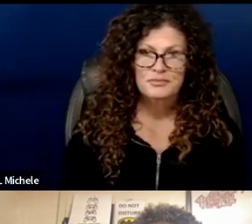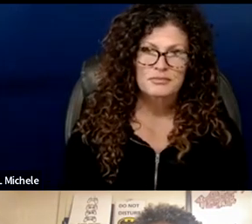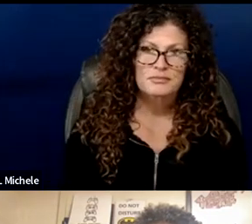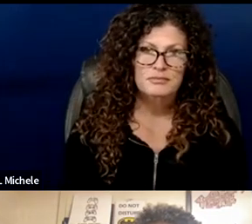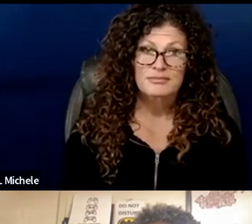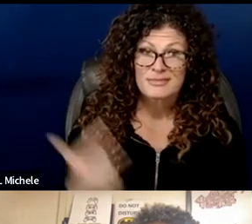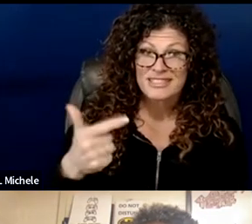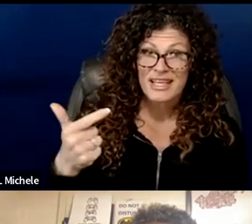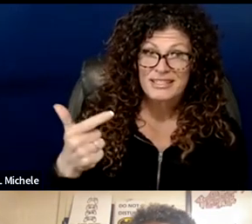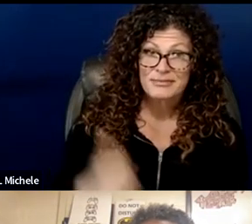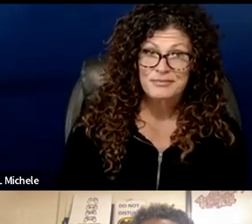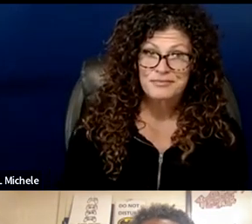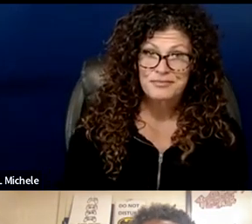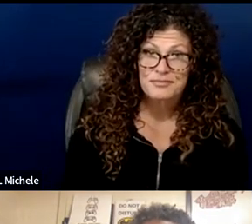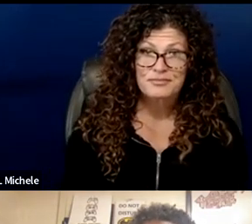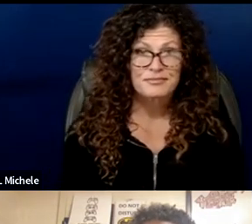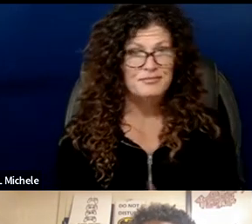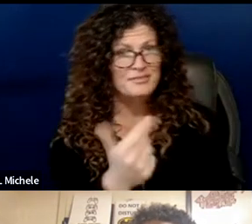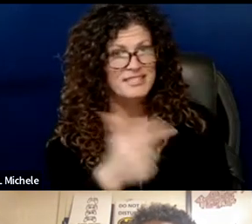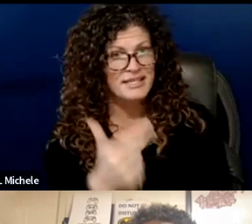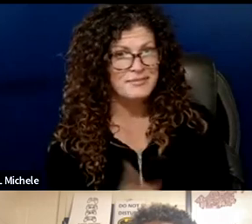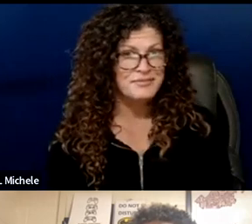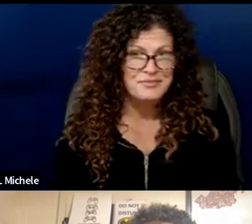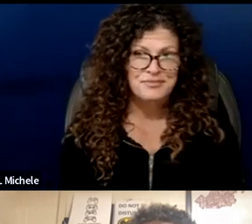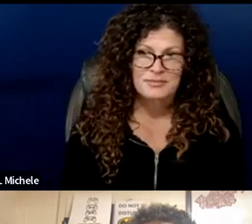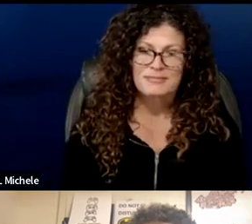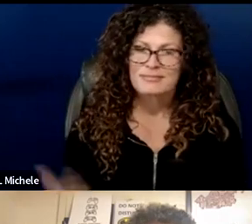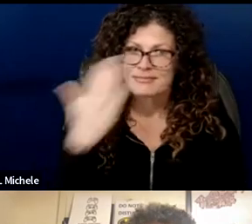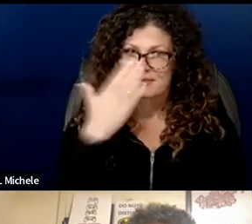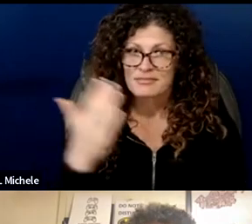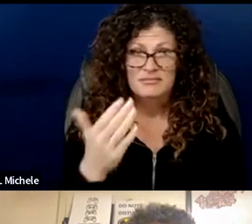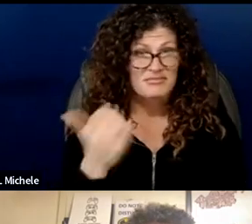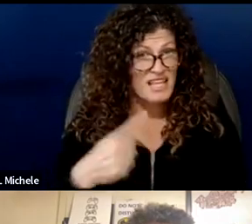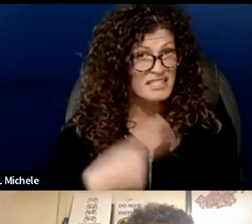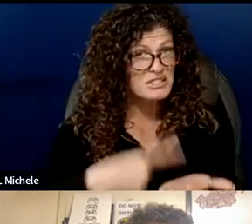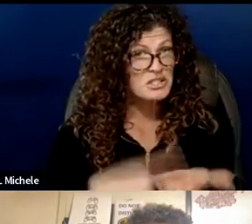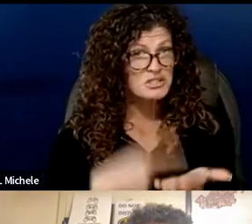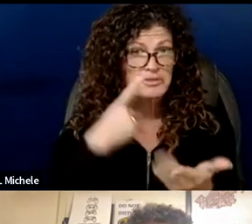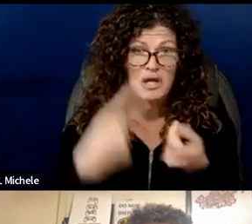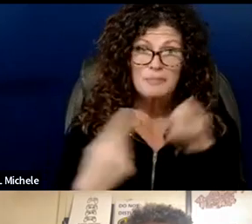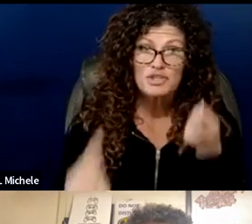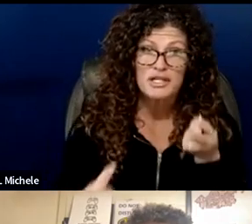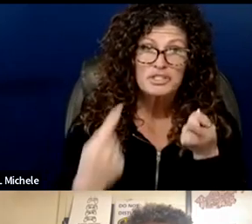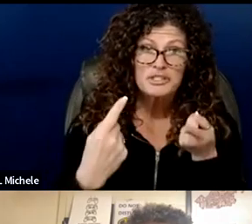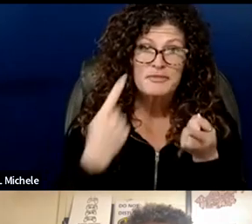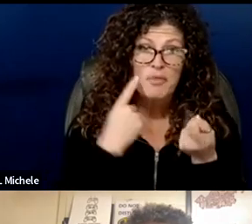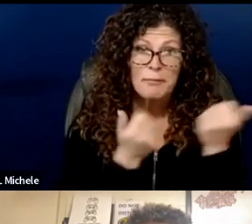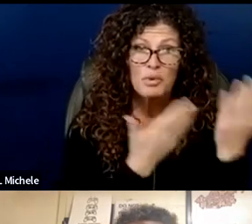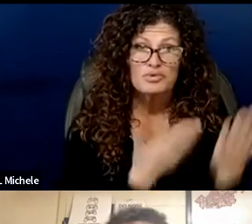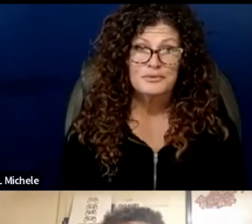in a second second thank you is there any discussion or objections to the motion please